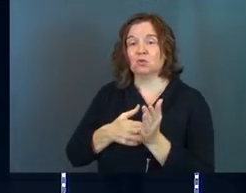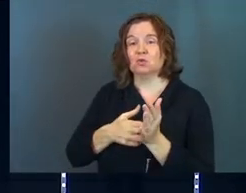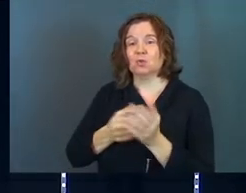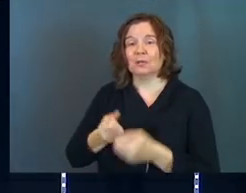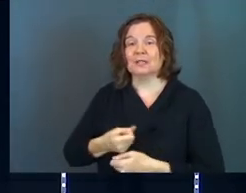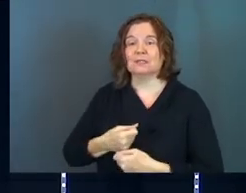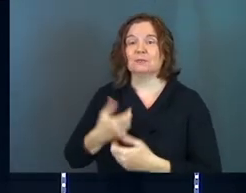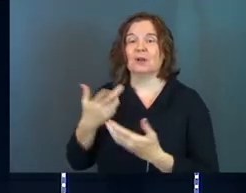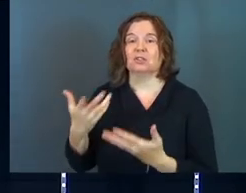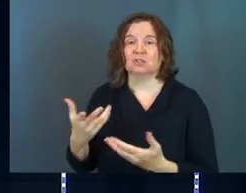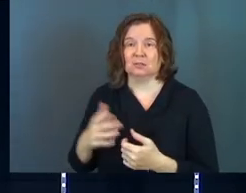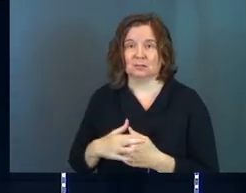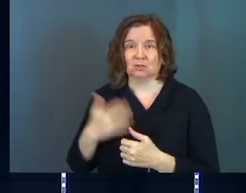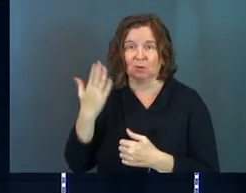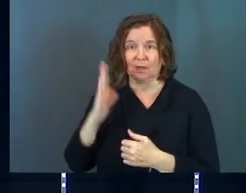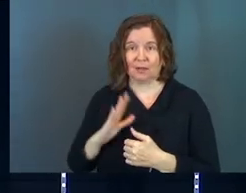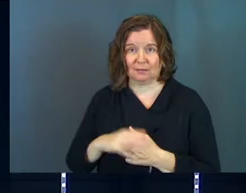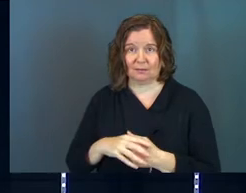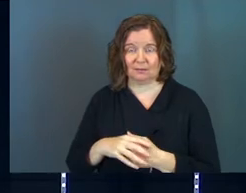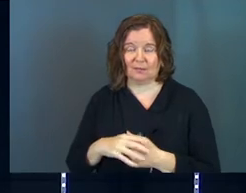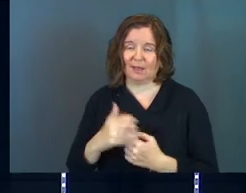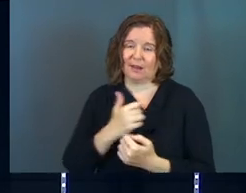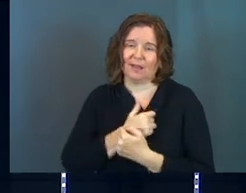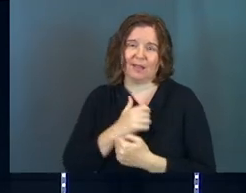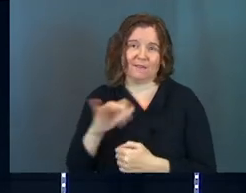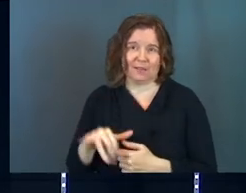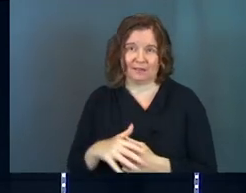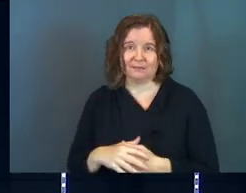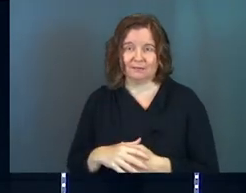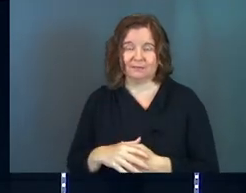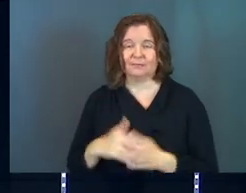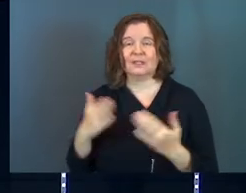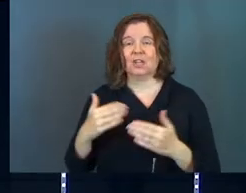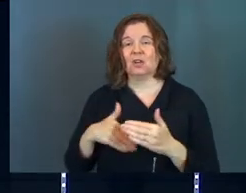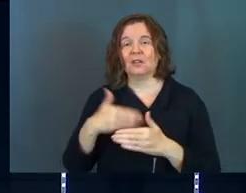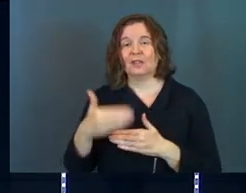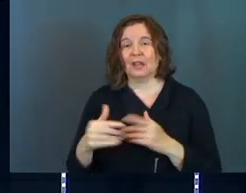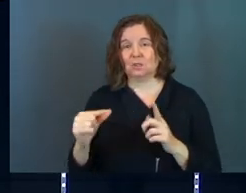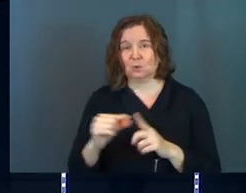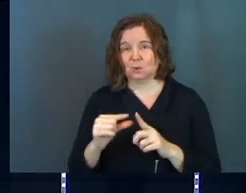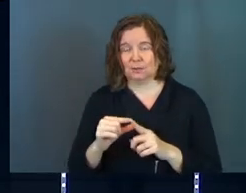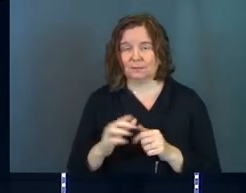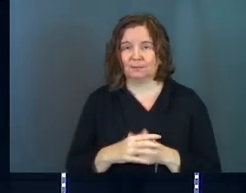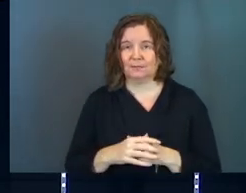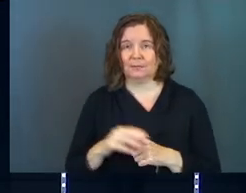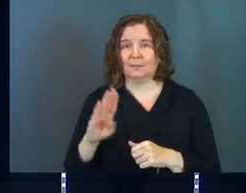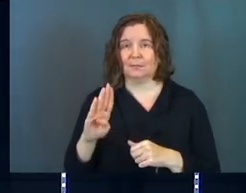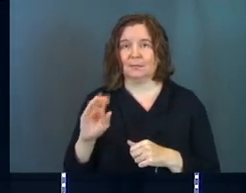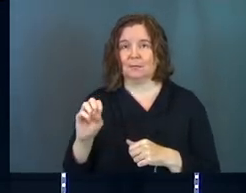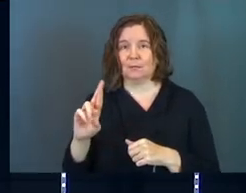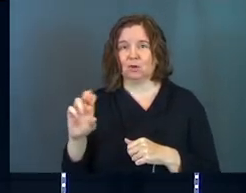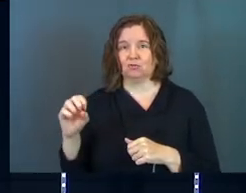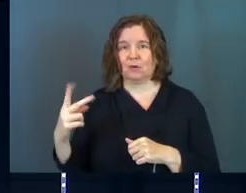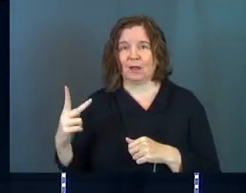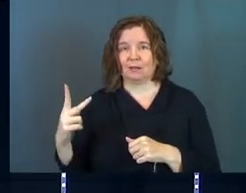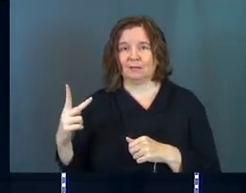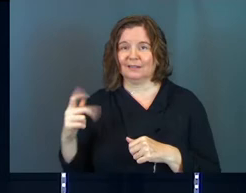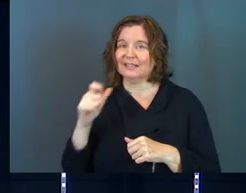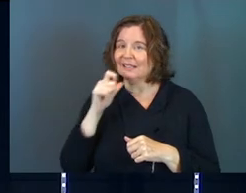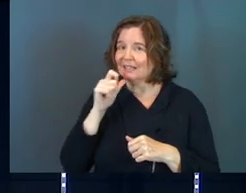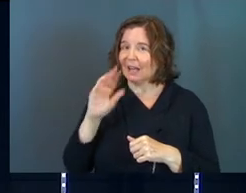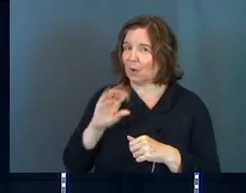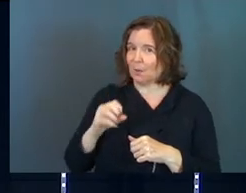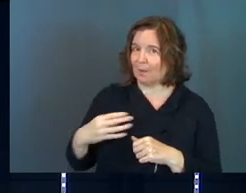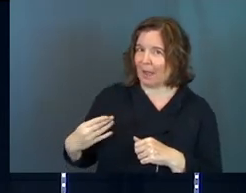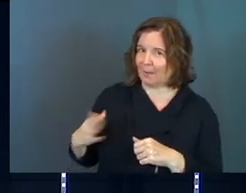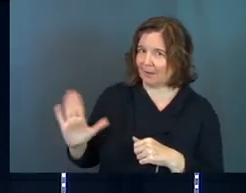authentic expression to God. And I love that. Here's the next word. Barack. Not Barack